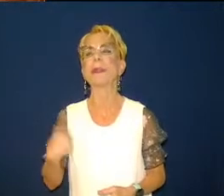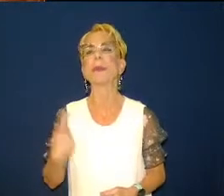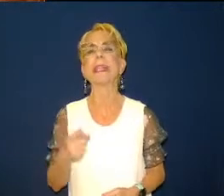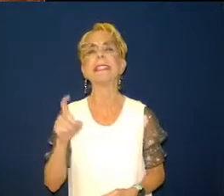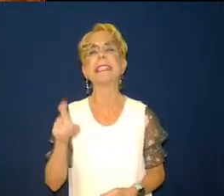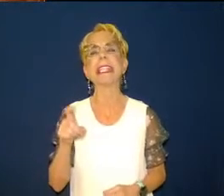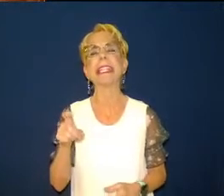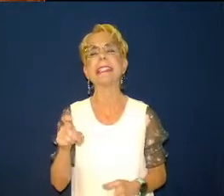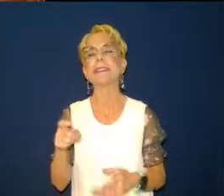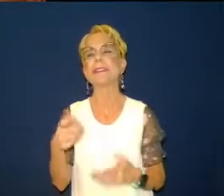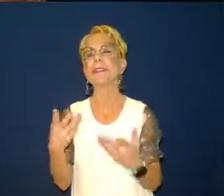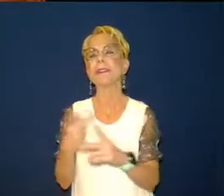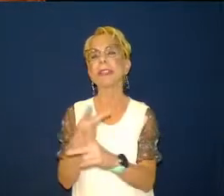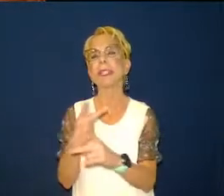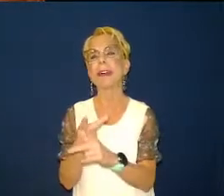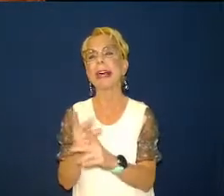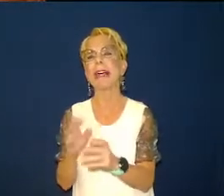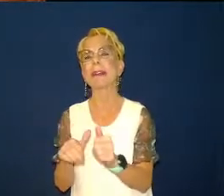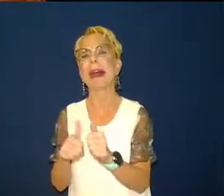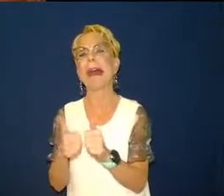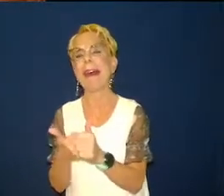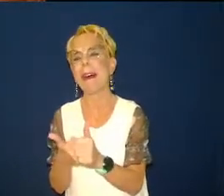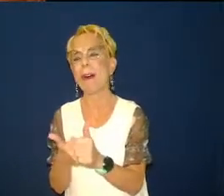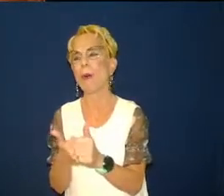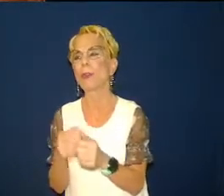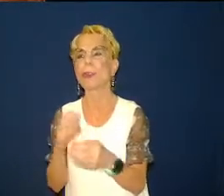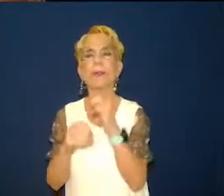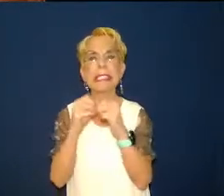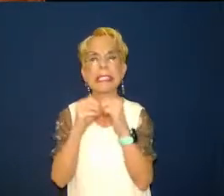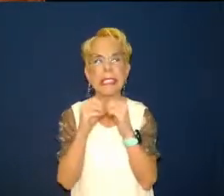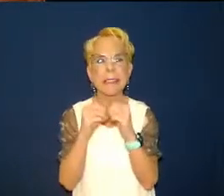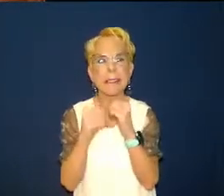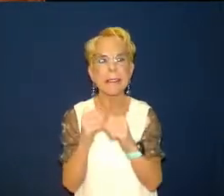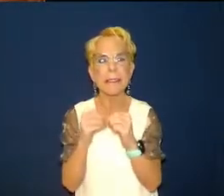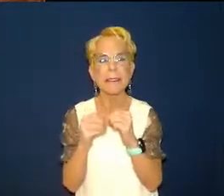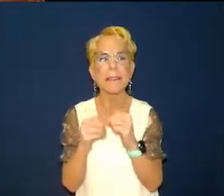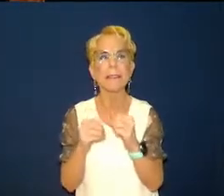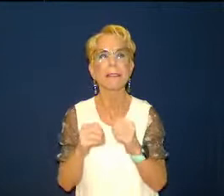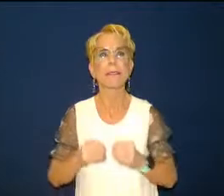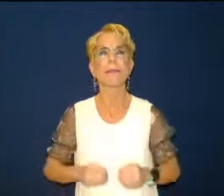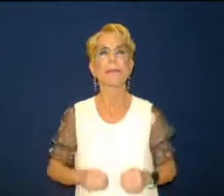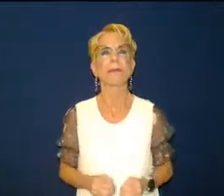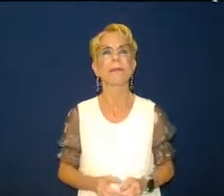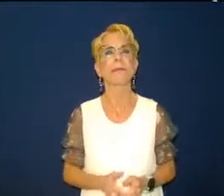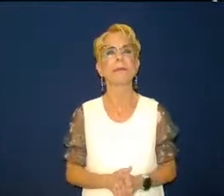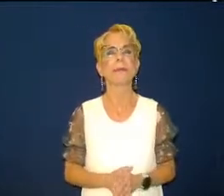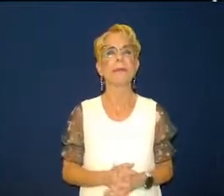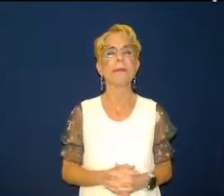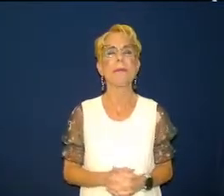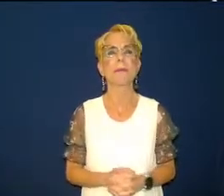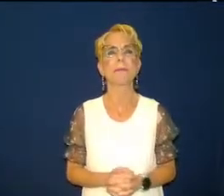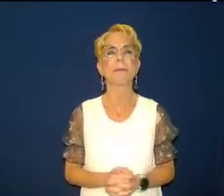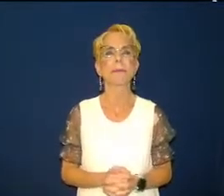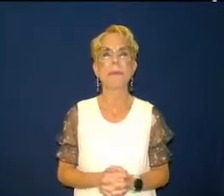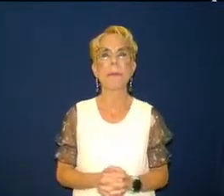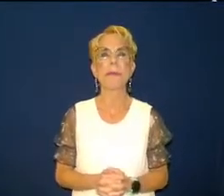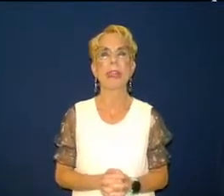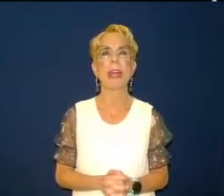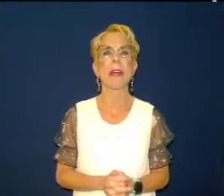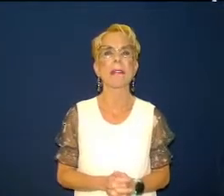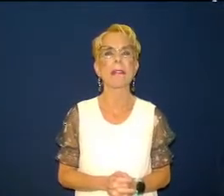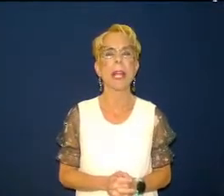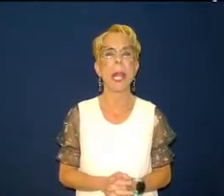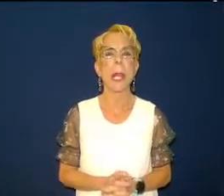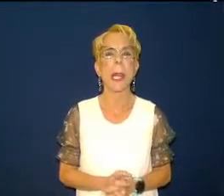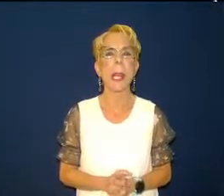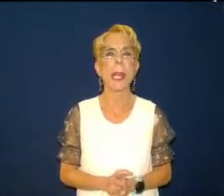weakest structure and work on that and build it up the reason i wanted to show that jesus says just the opposite because this